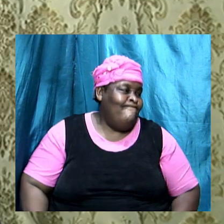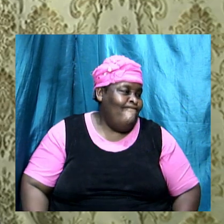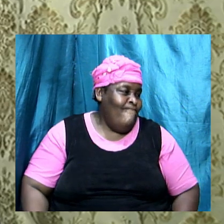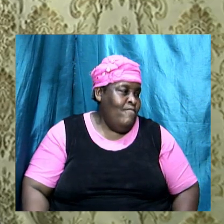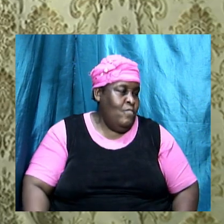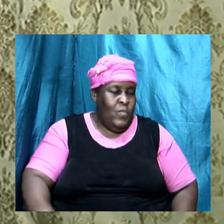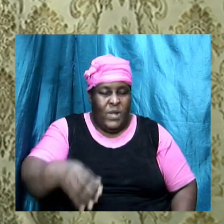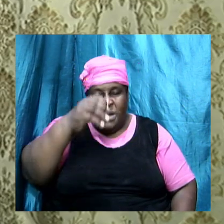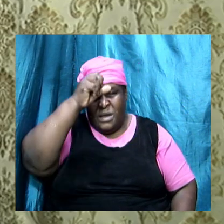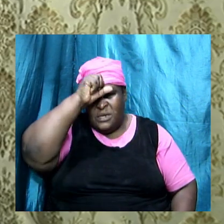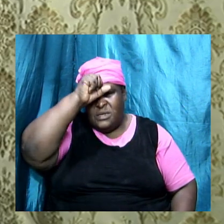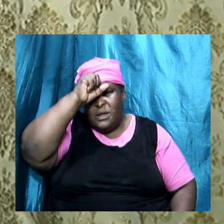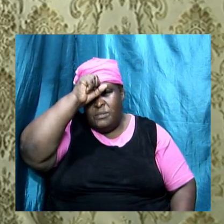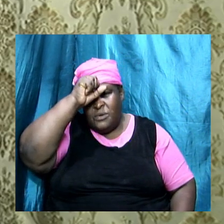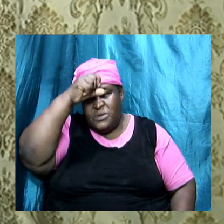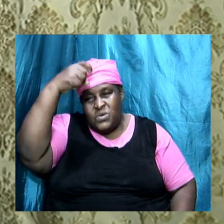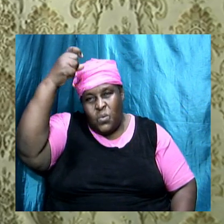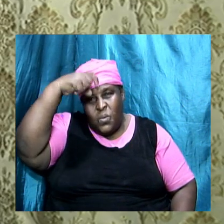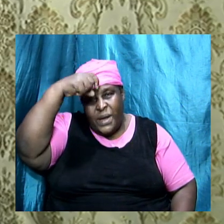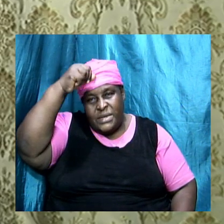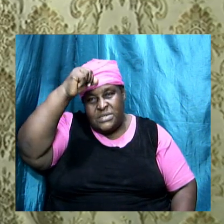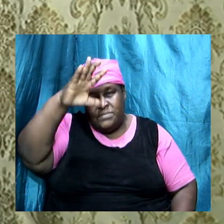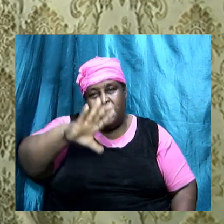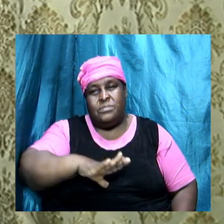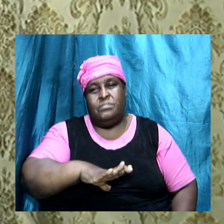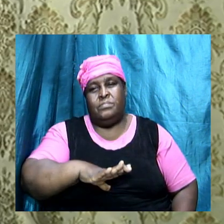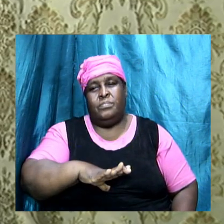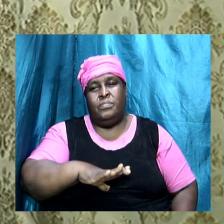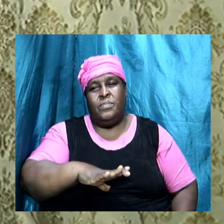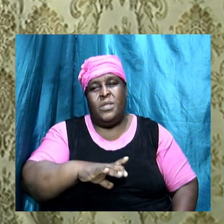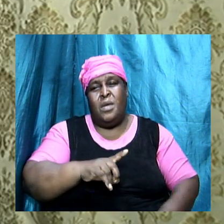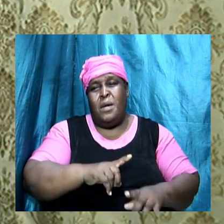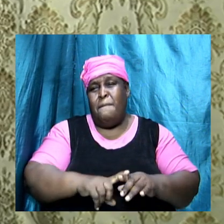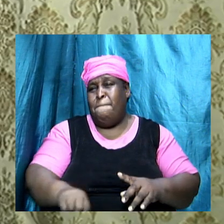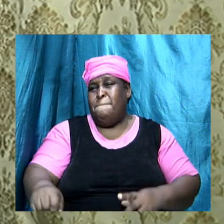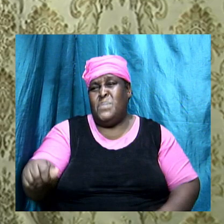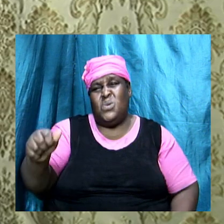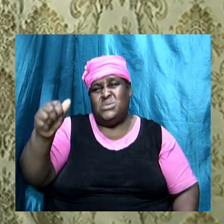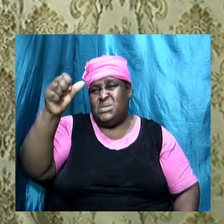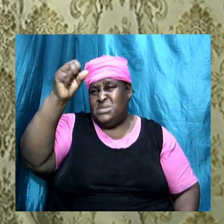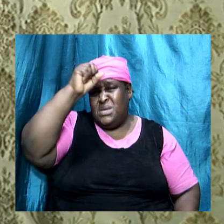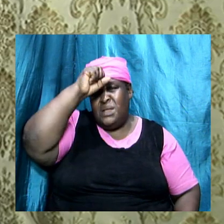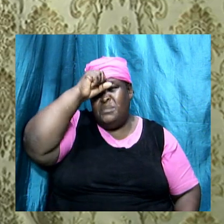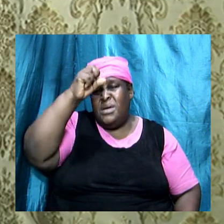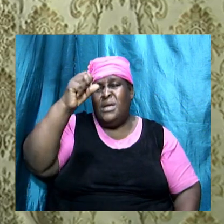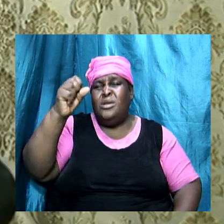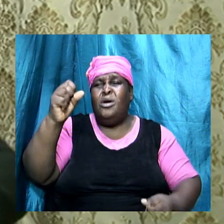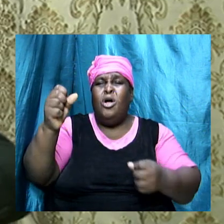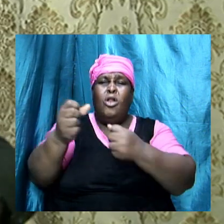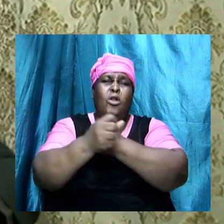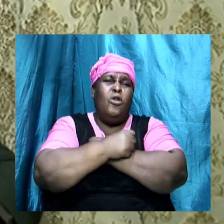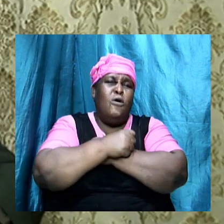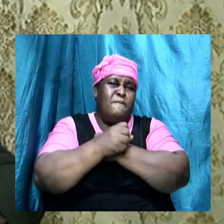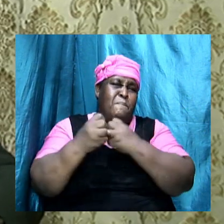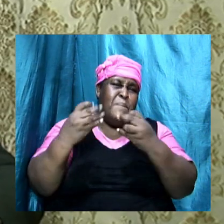Solomon was the wisest man, but he loved many strange women, and being wise, amen,